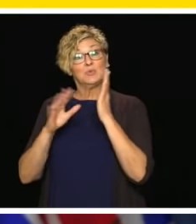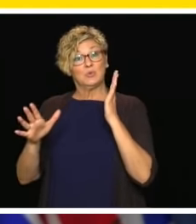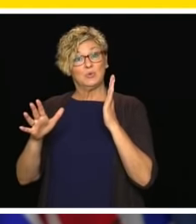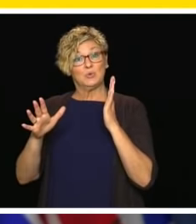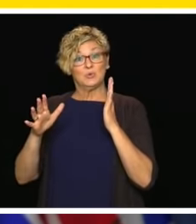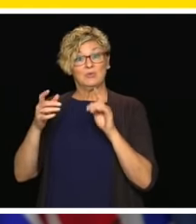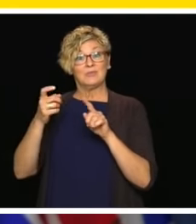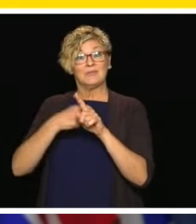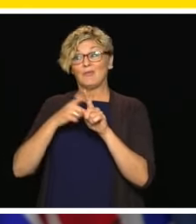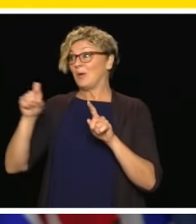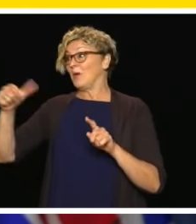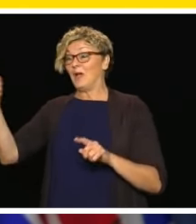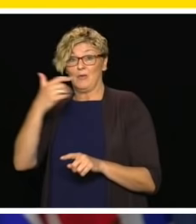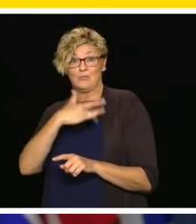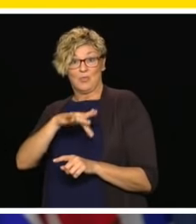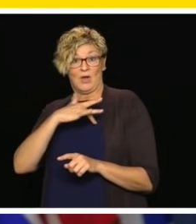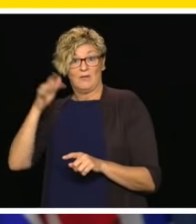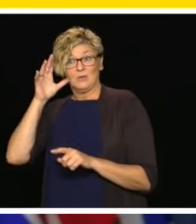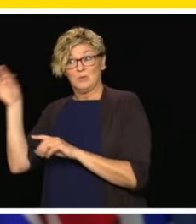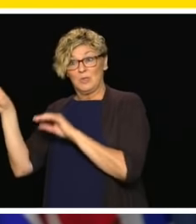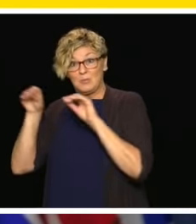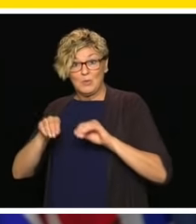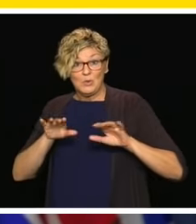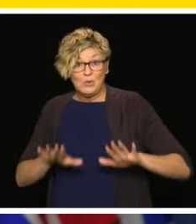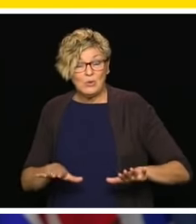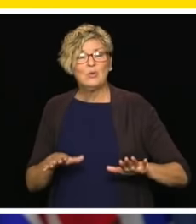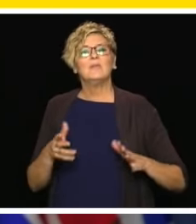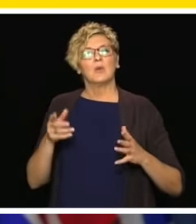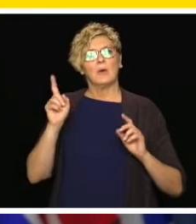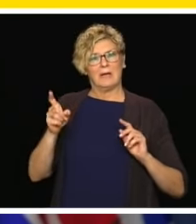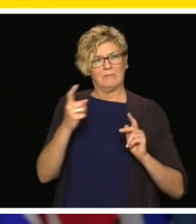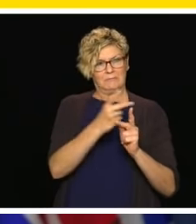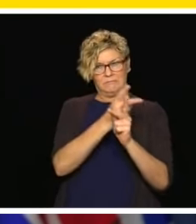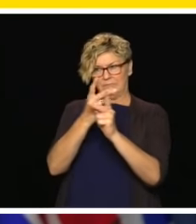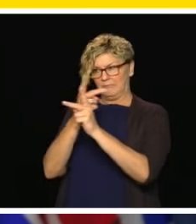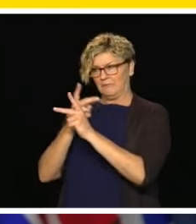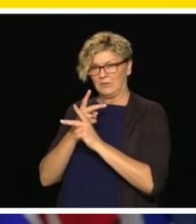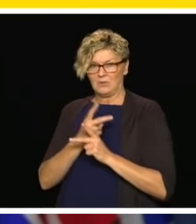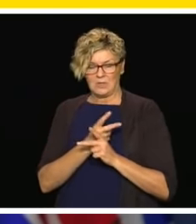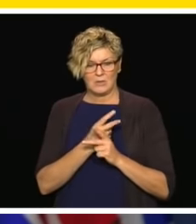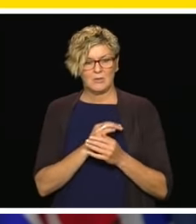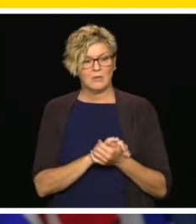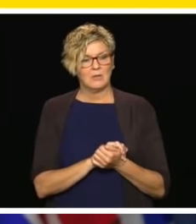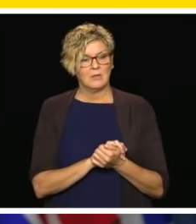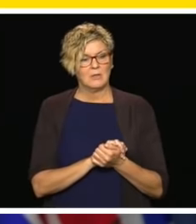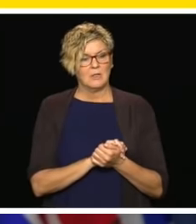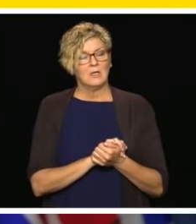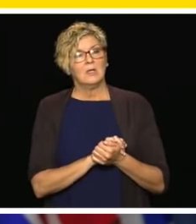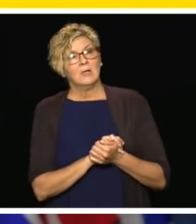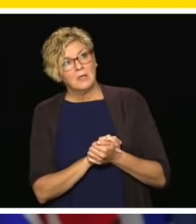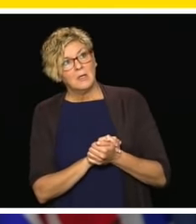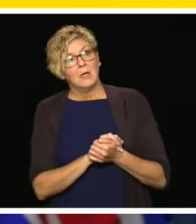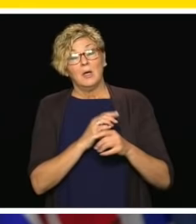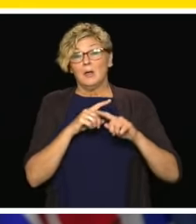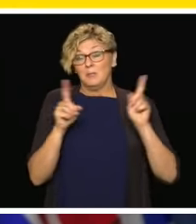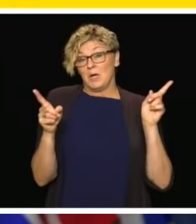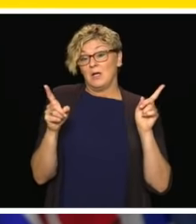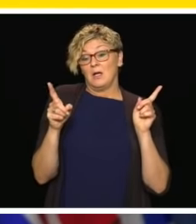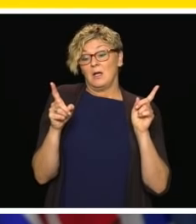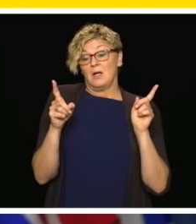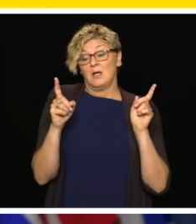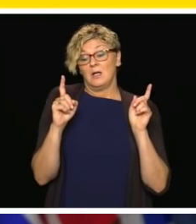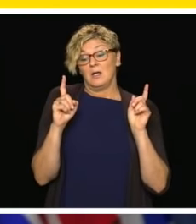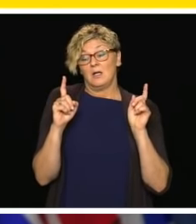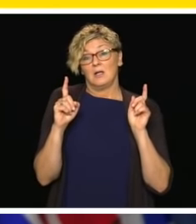BC as we have seen in past years. All those sorts of things are sort of in play but we have a situation where we have enrollment growth